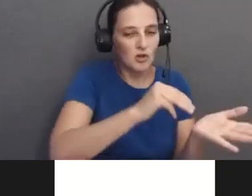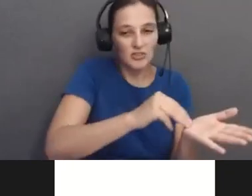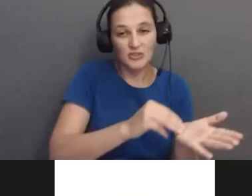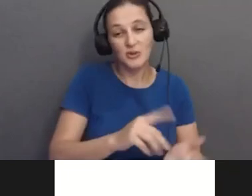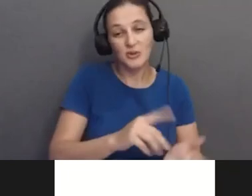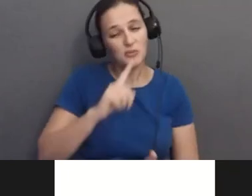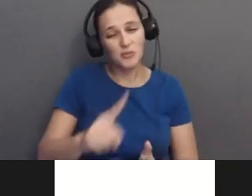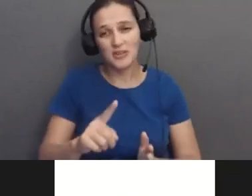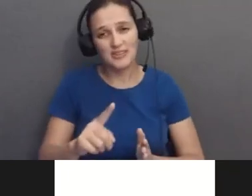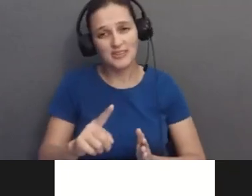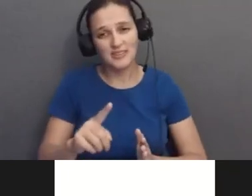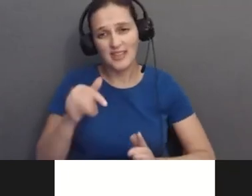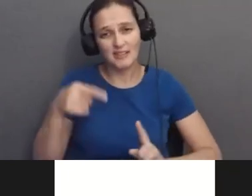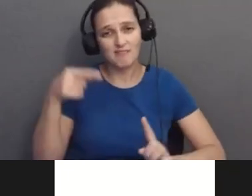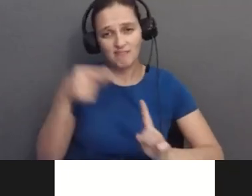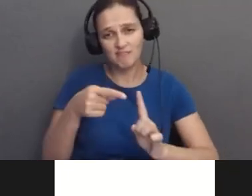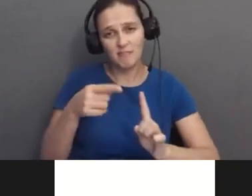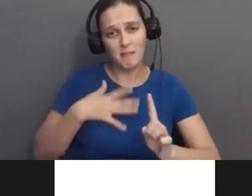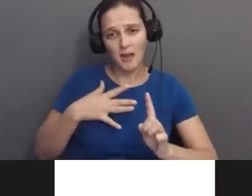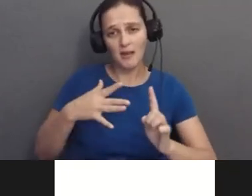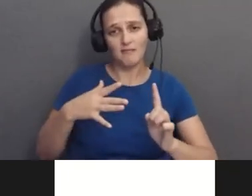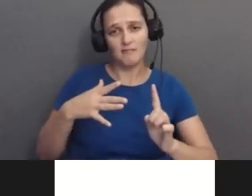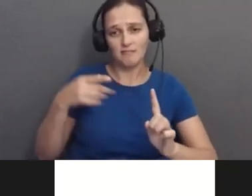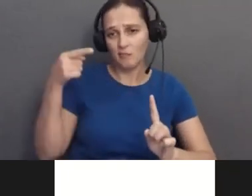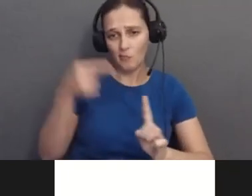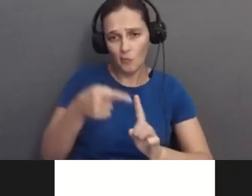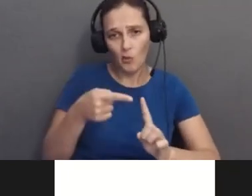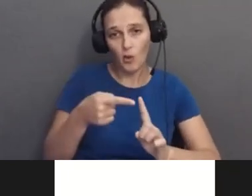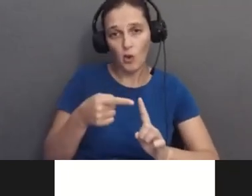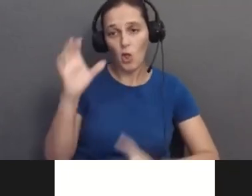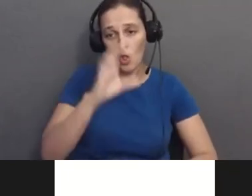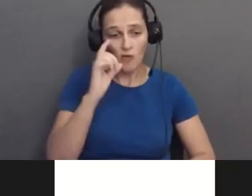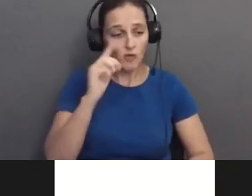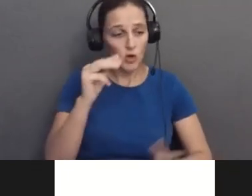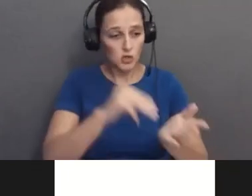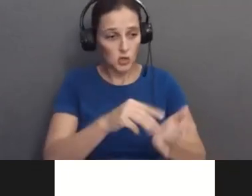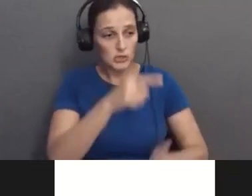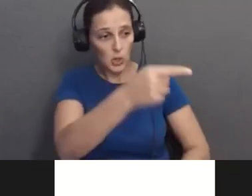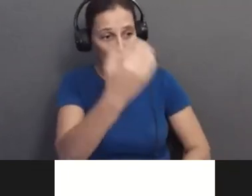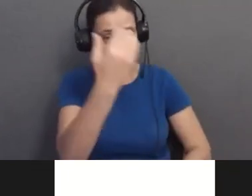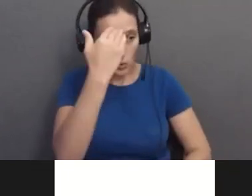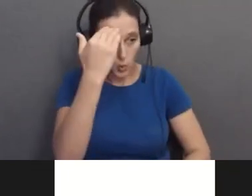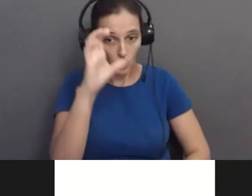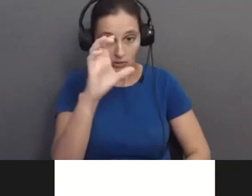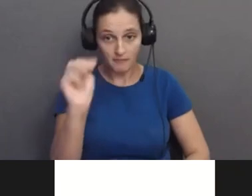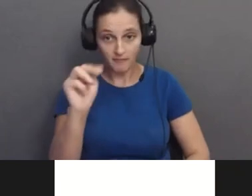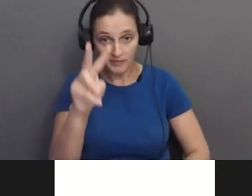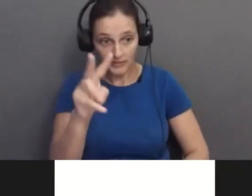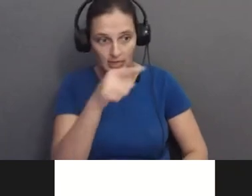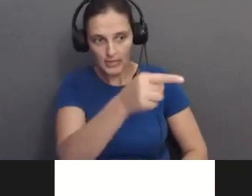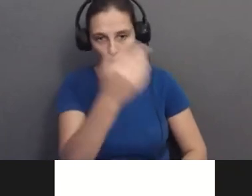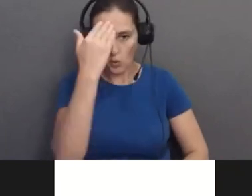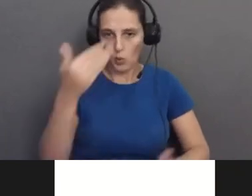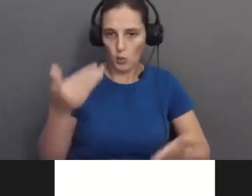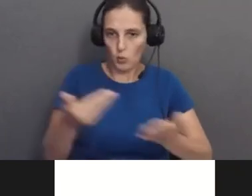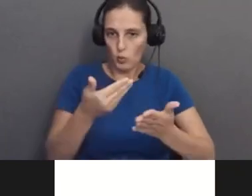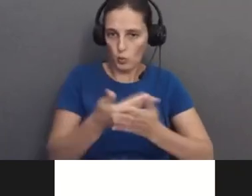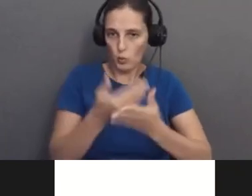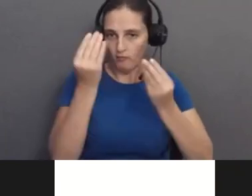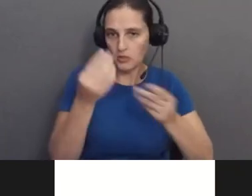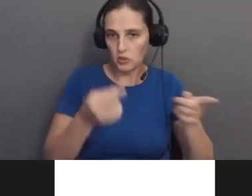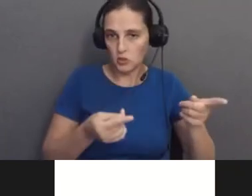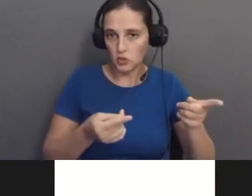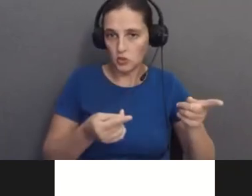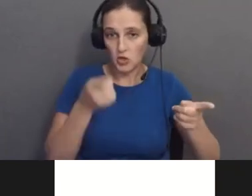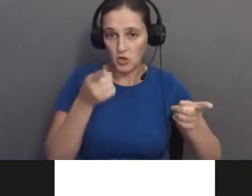the main message, is to find a provider who's heard of this, who's up to date on this. And if you feel like you still